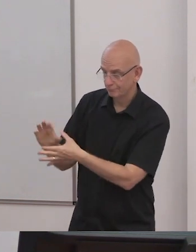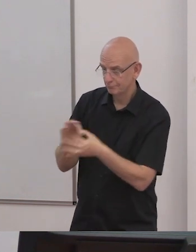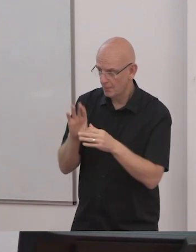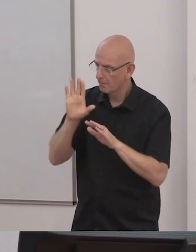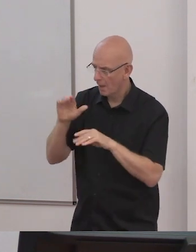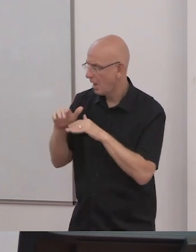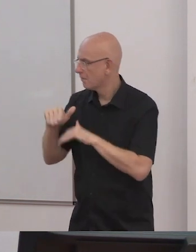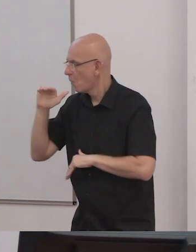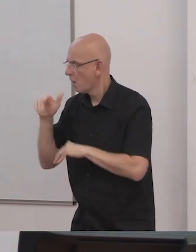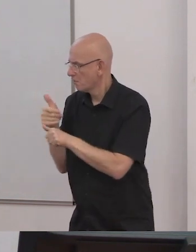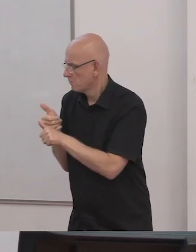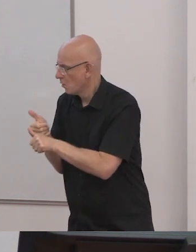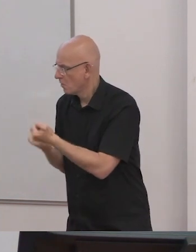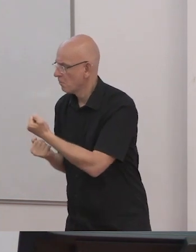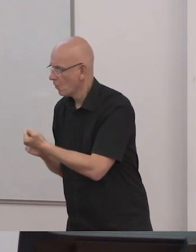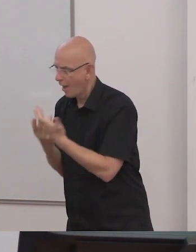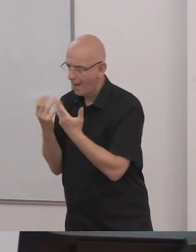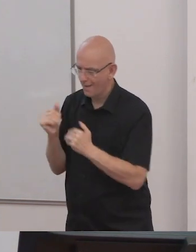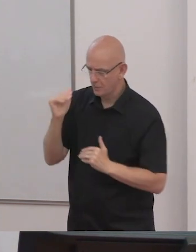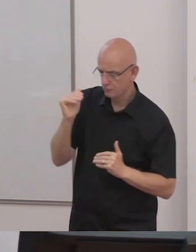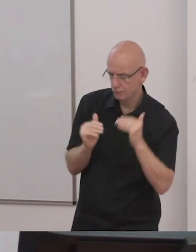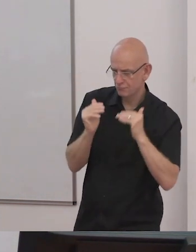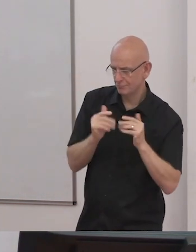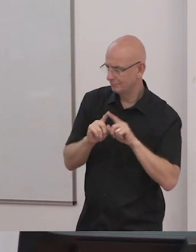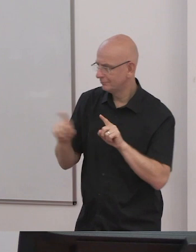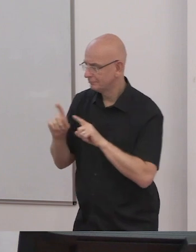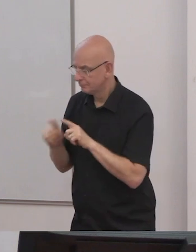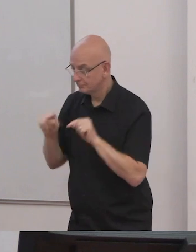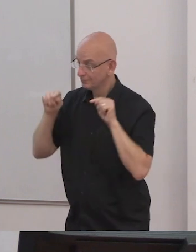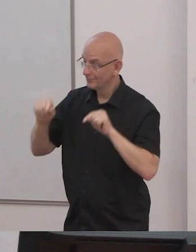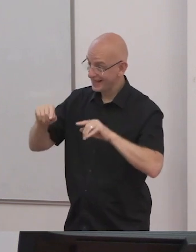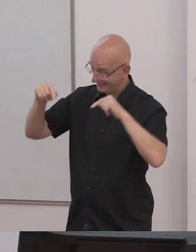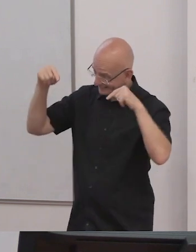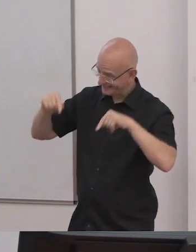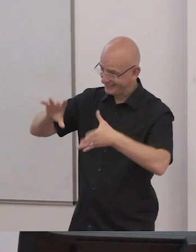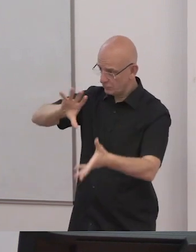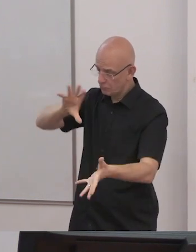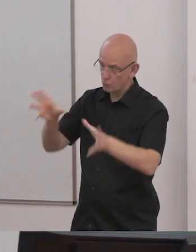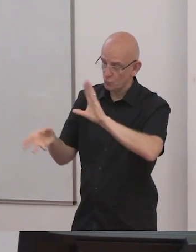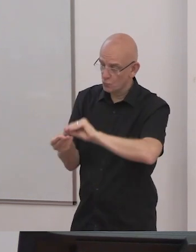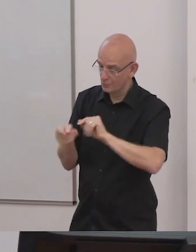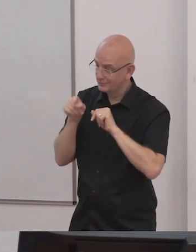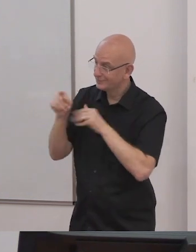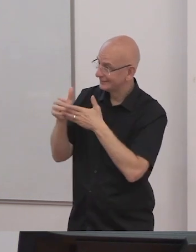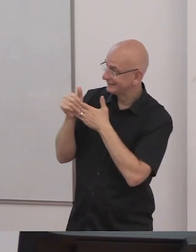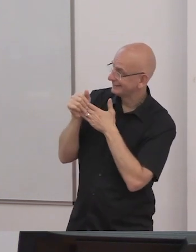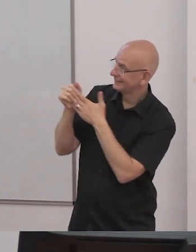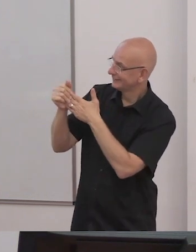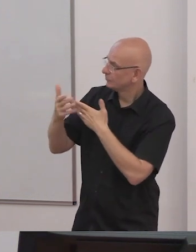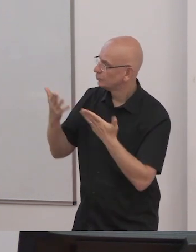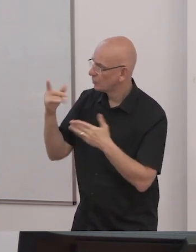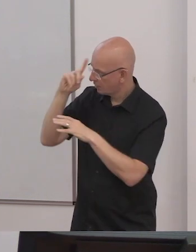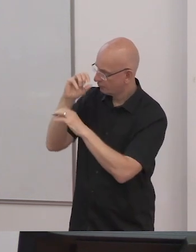underscoring all this will be the leadership of the school's senior staff who will have obtained their